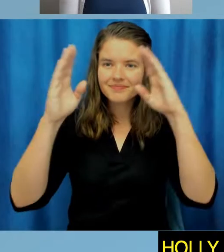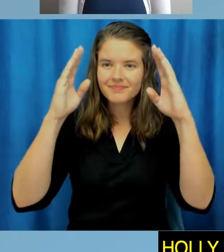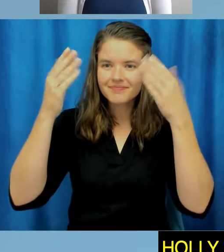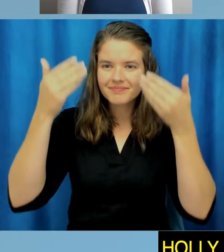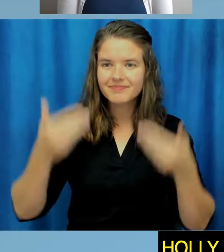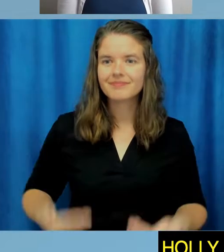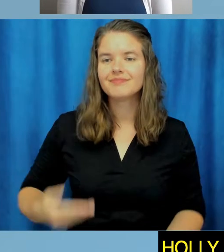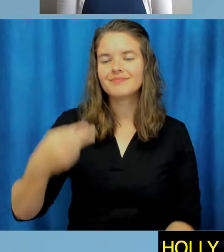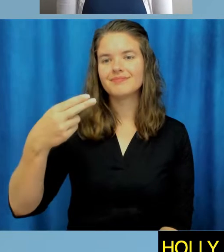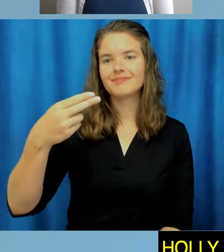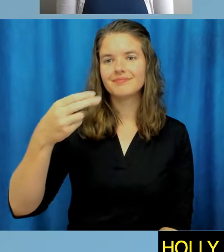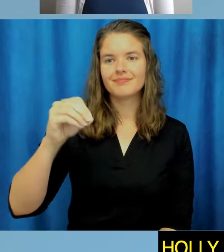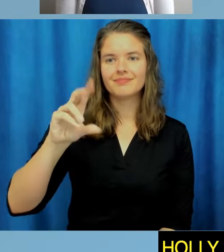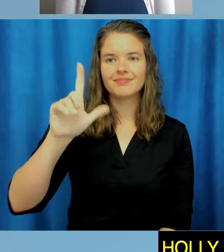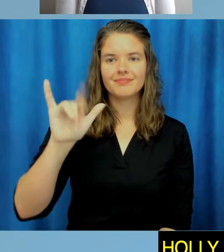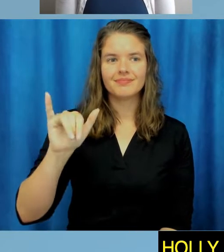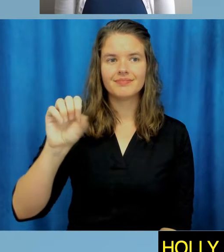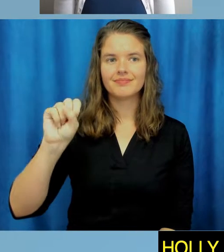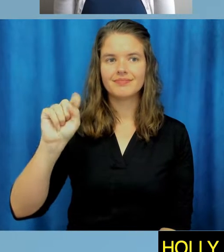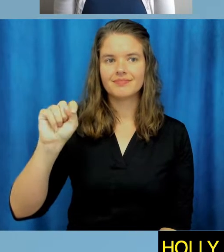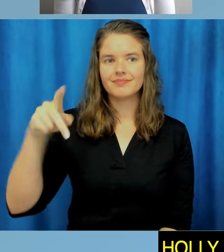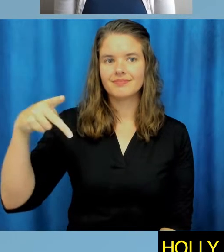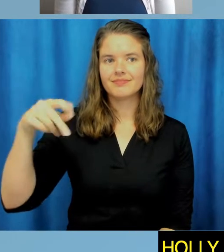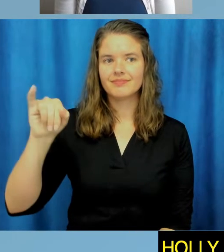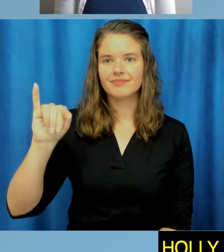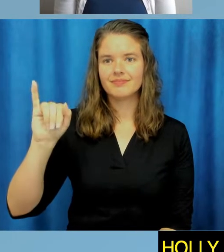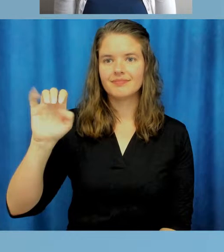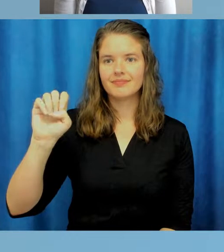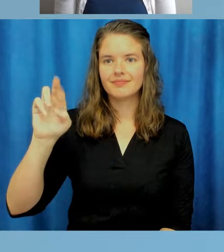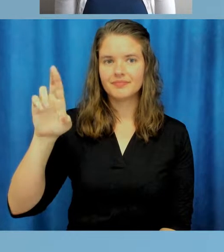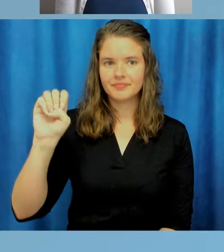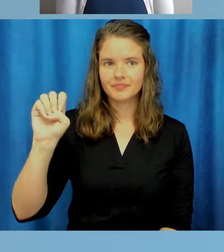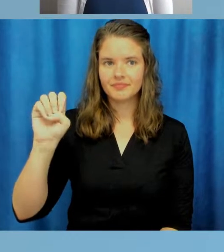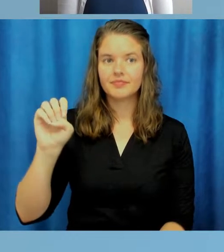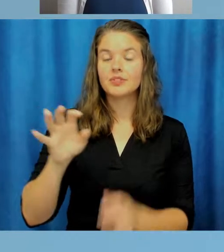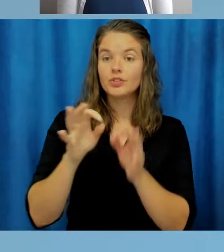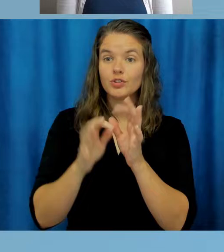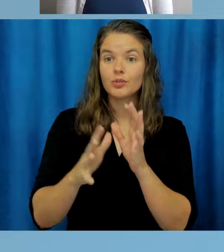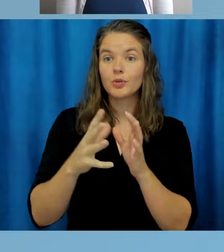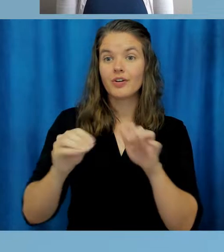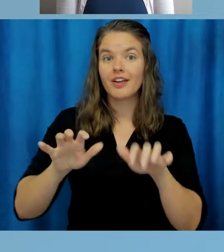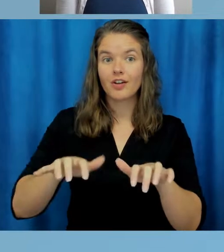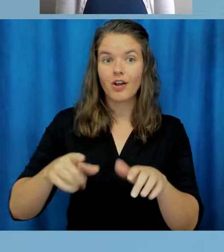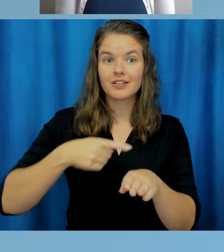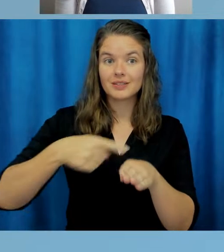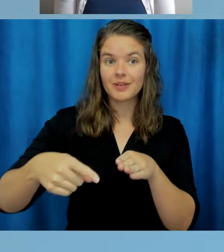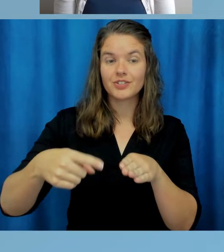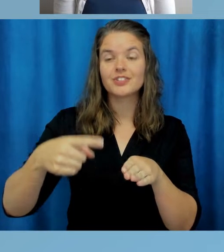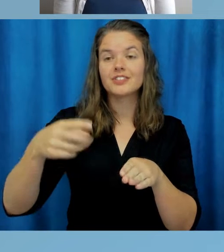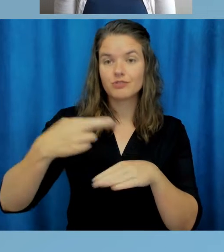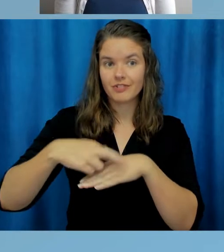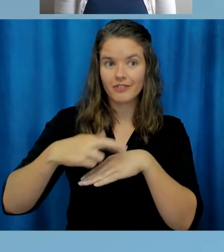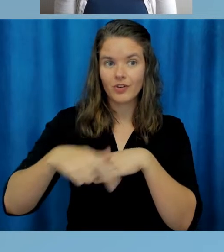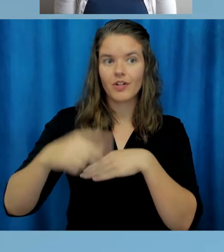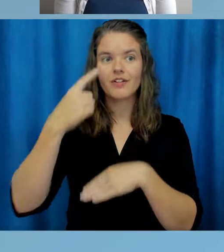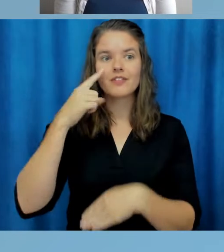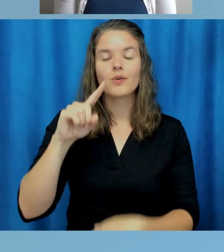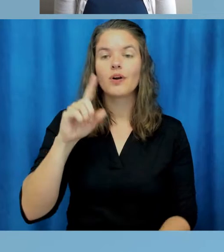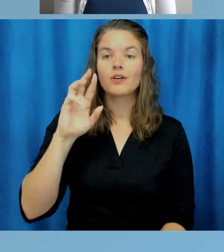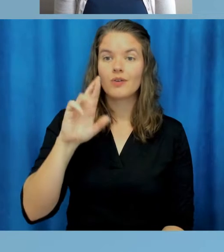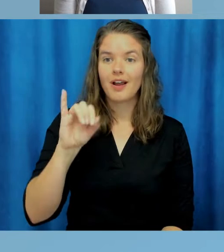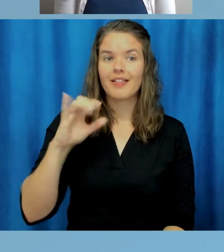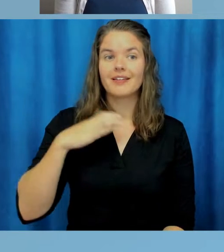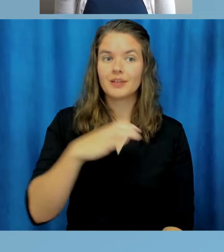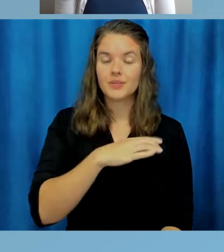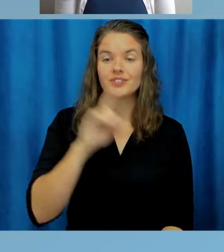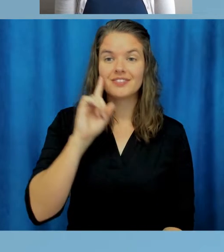Hi, I'm Holly St. Pierre, the Interpreter and CART Referral Specialist at the Rhode Island Commission on the Deaf and Hard of Hearing. The Interpreter and